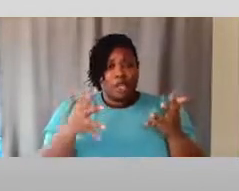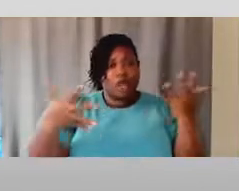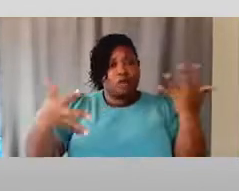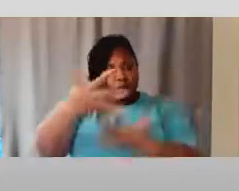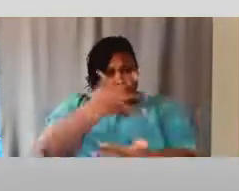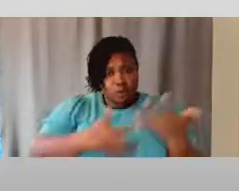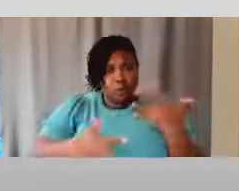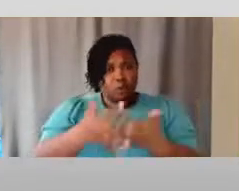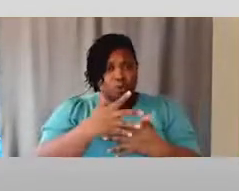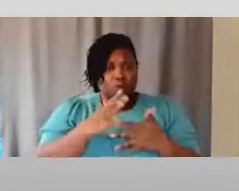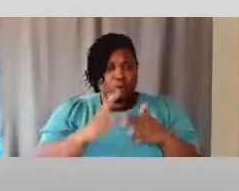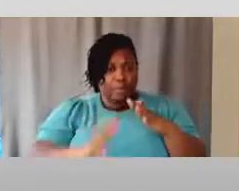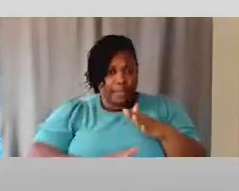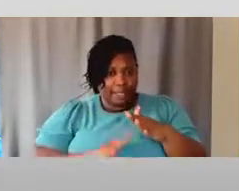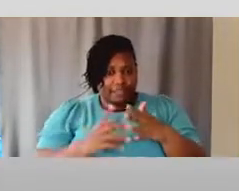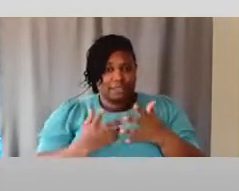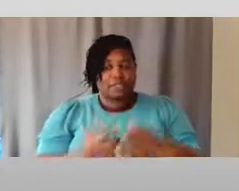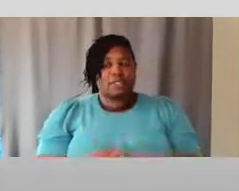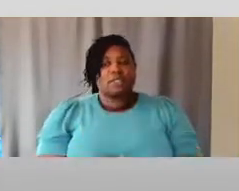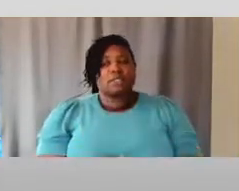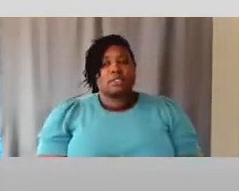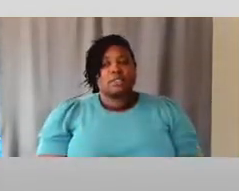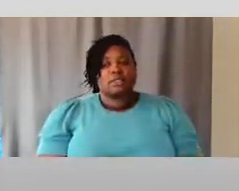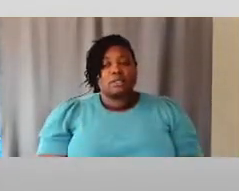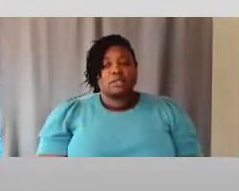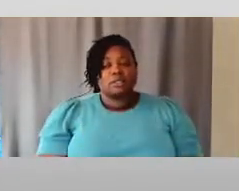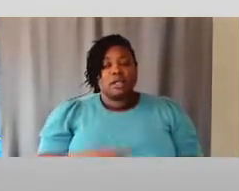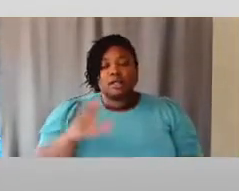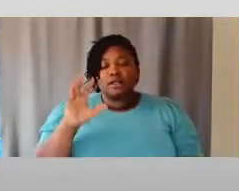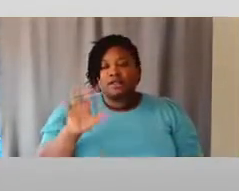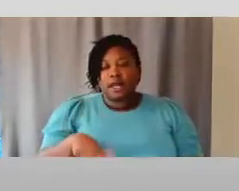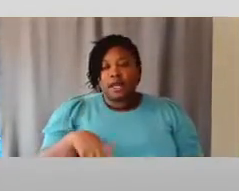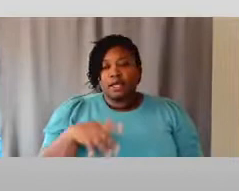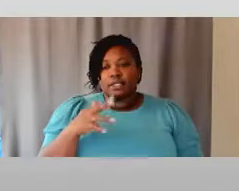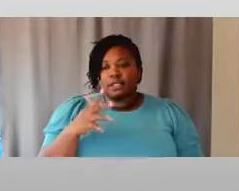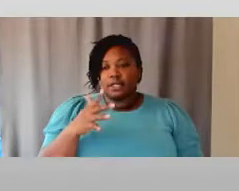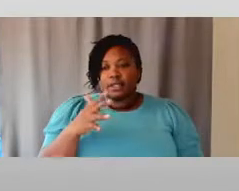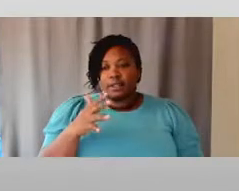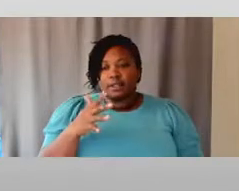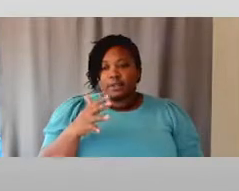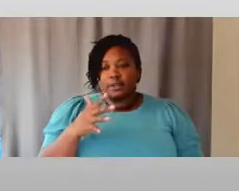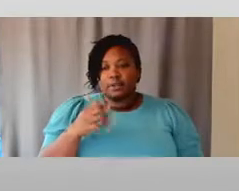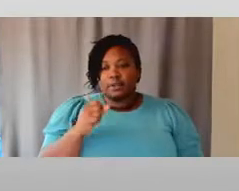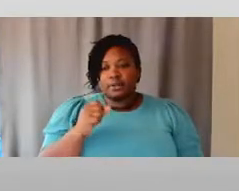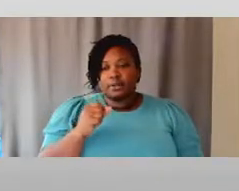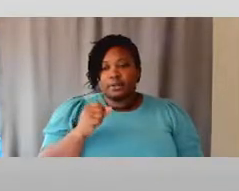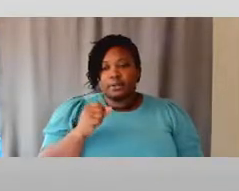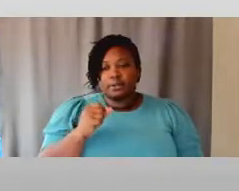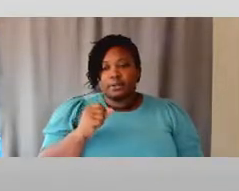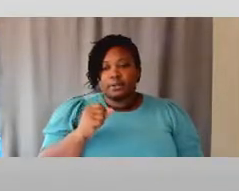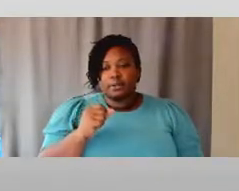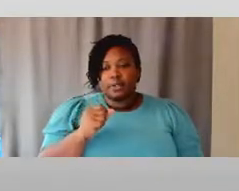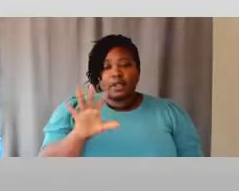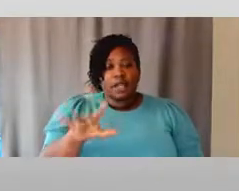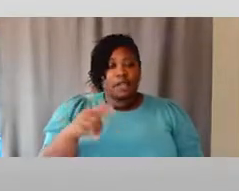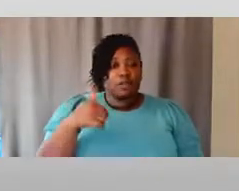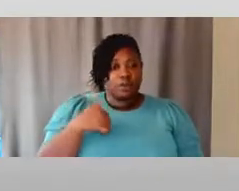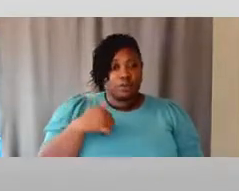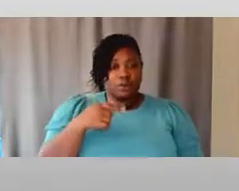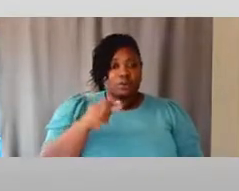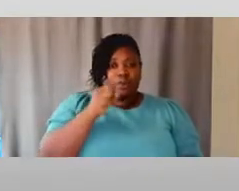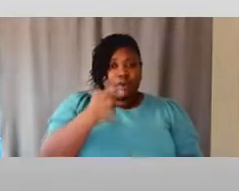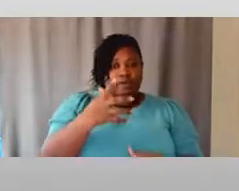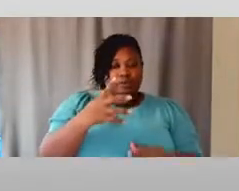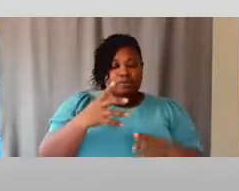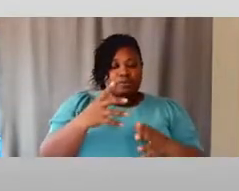-based, that we don't have to get into regulation and law,